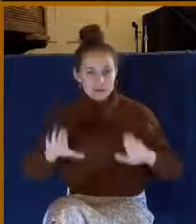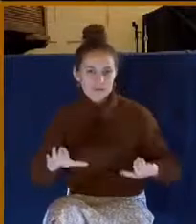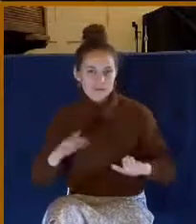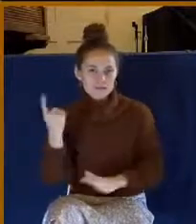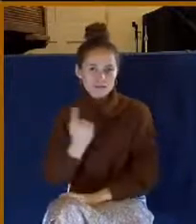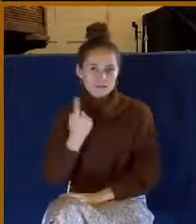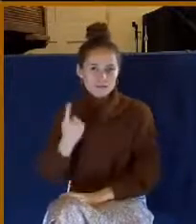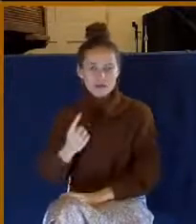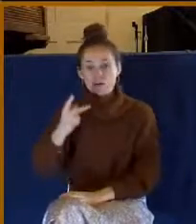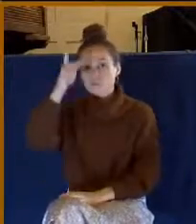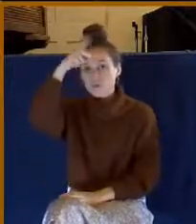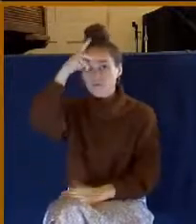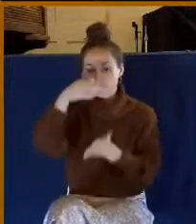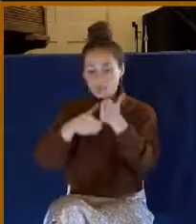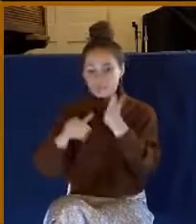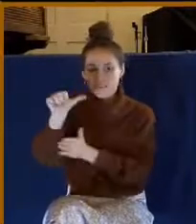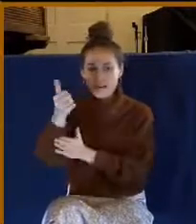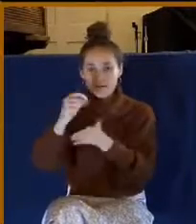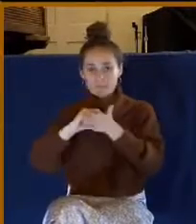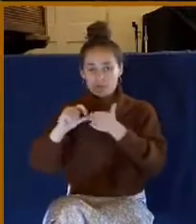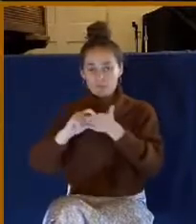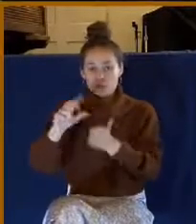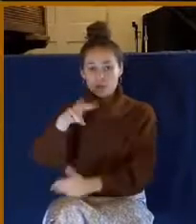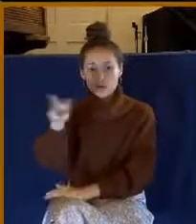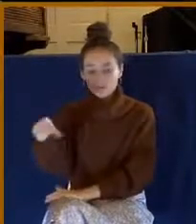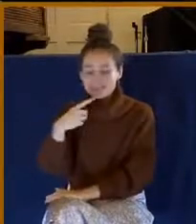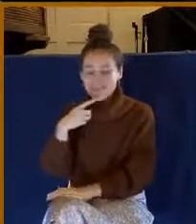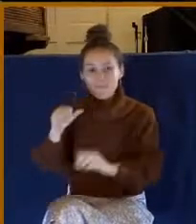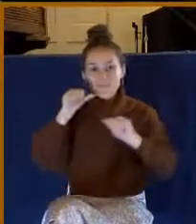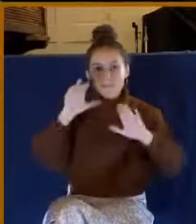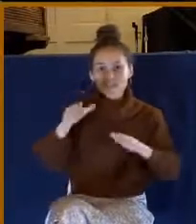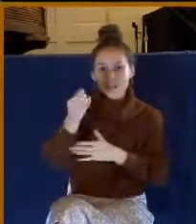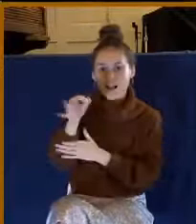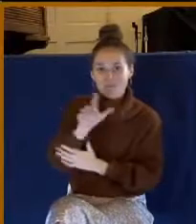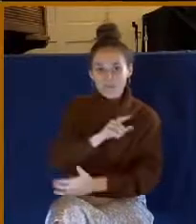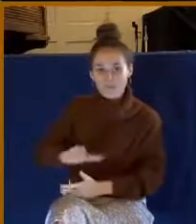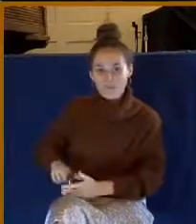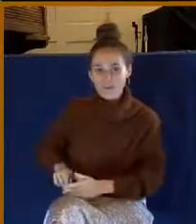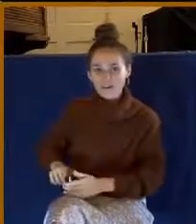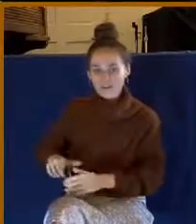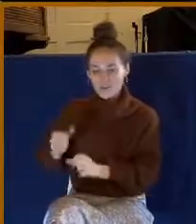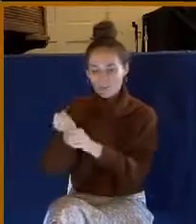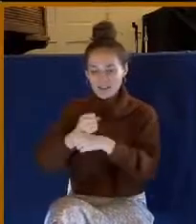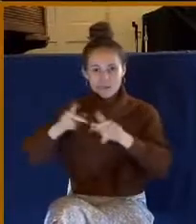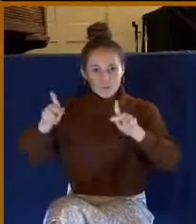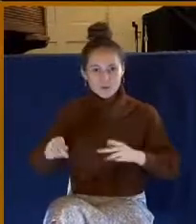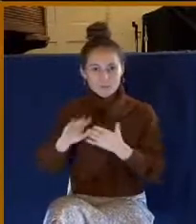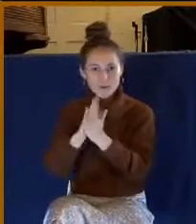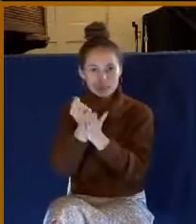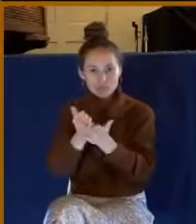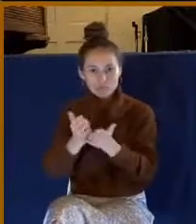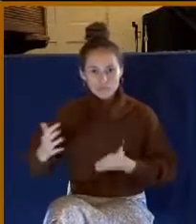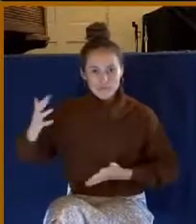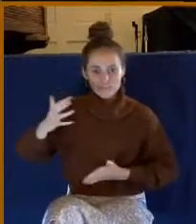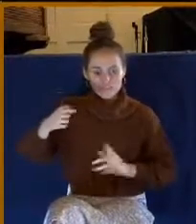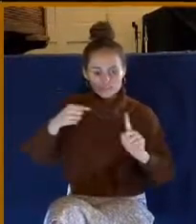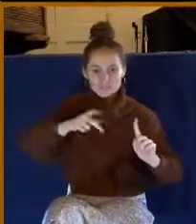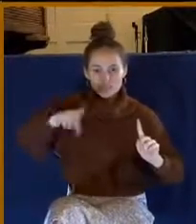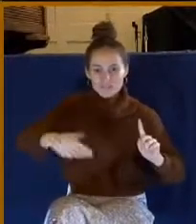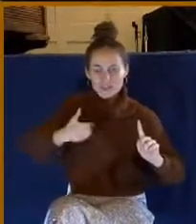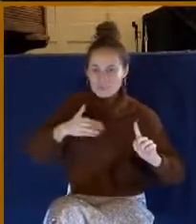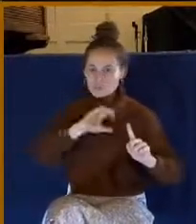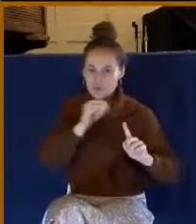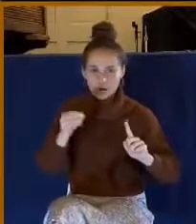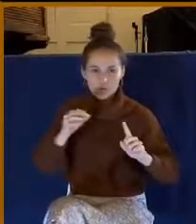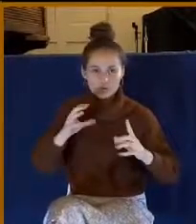Proverbs 10, 22 says this, the blessing of the Lord makes one rich, and he adds no sorrow to it. You know, you're rich because you're